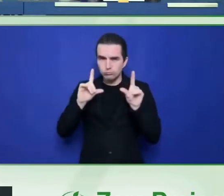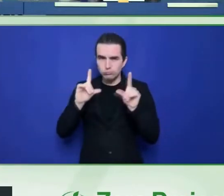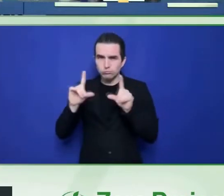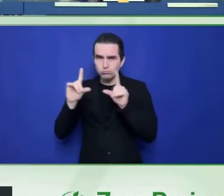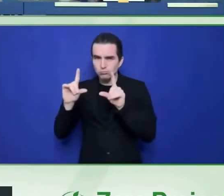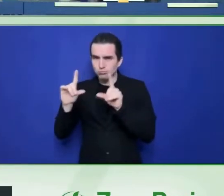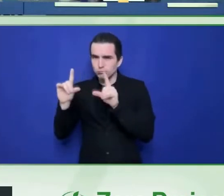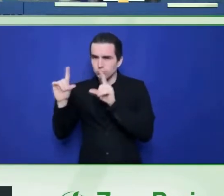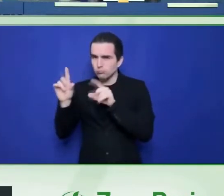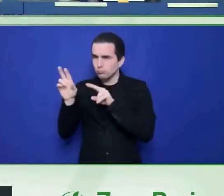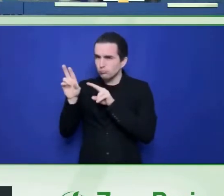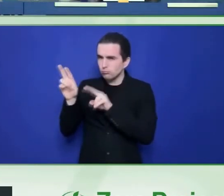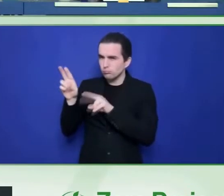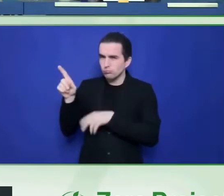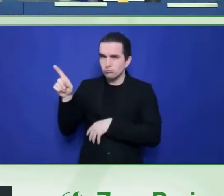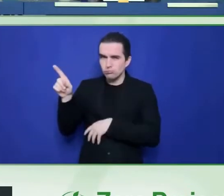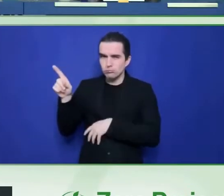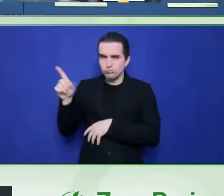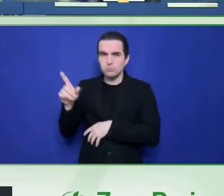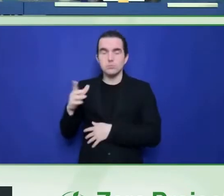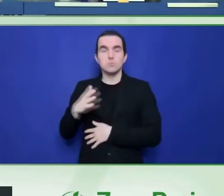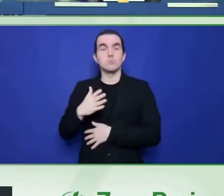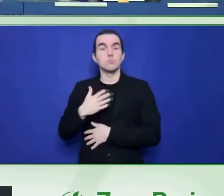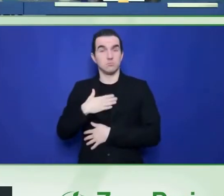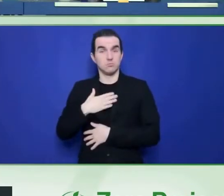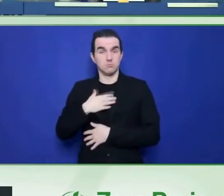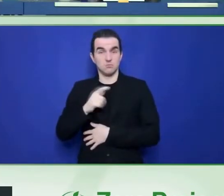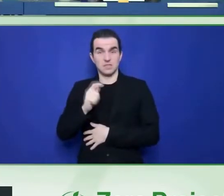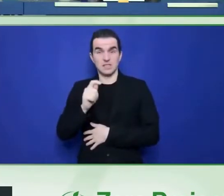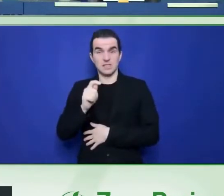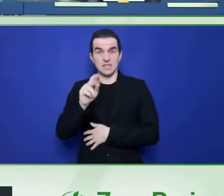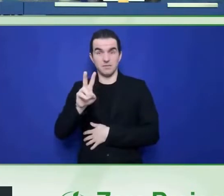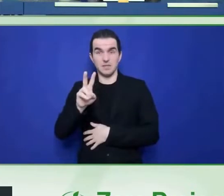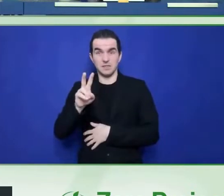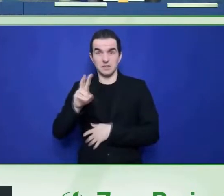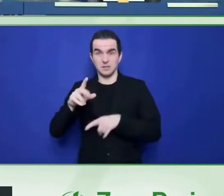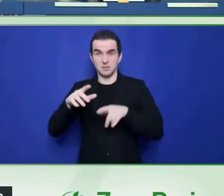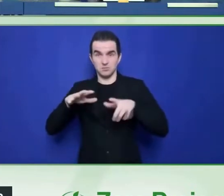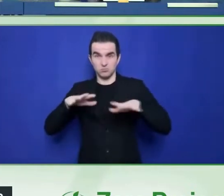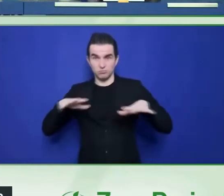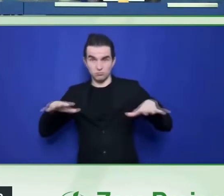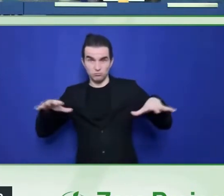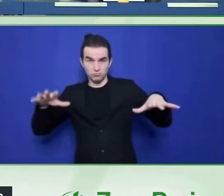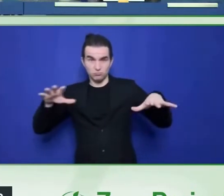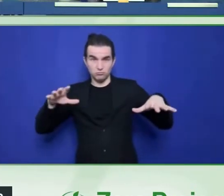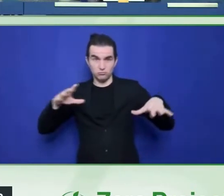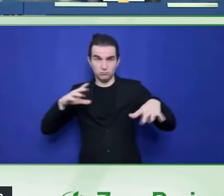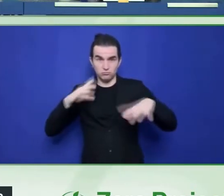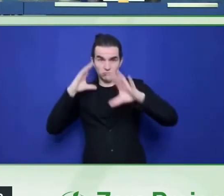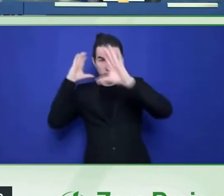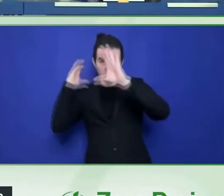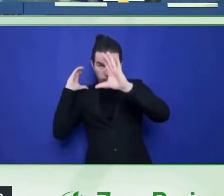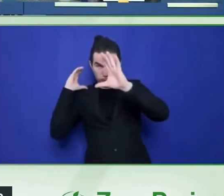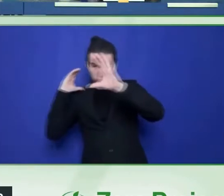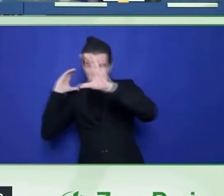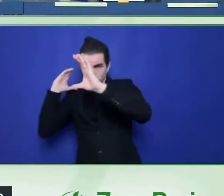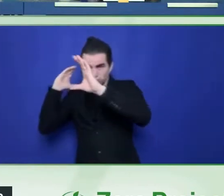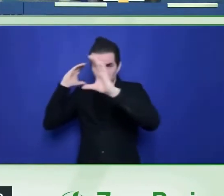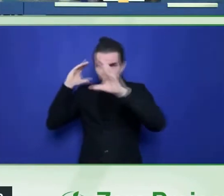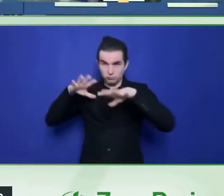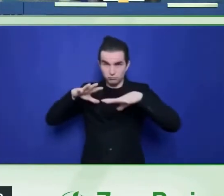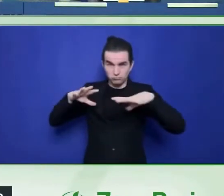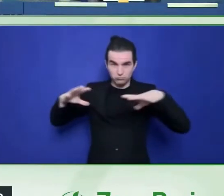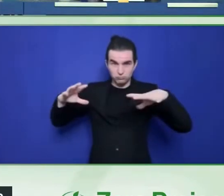is in the middle of a large shopping complex in Okayama. Don't you think this situation literally